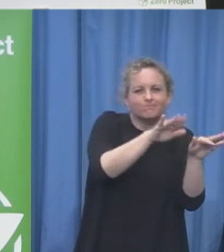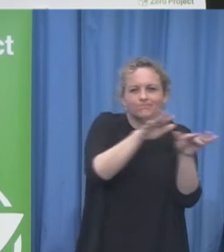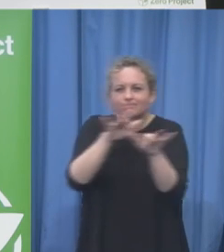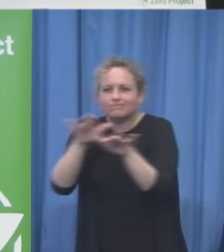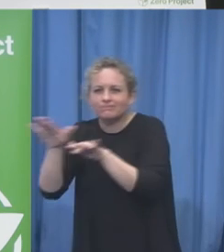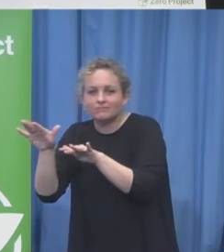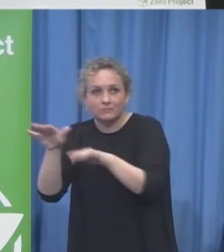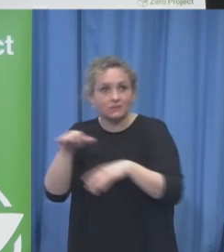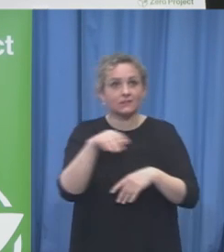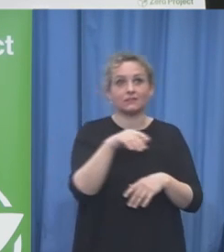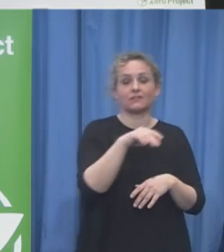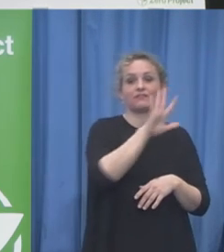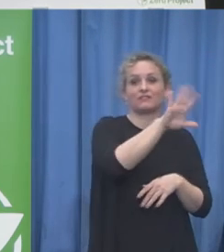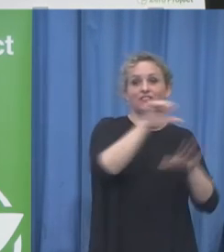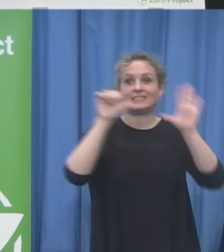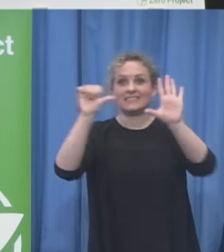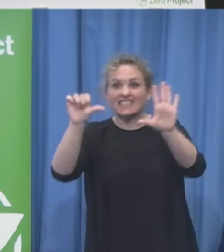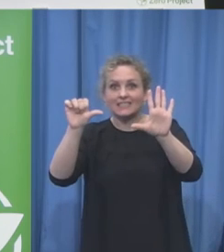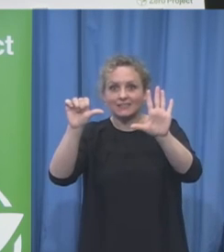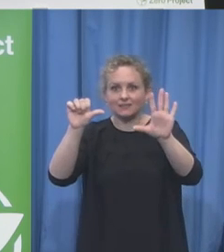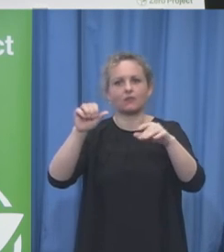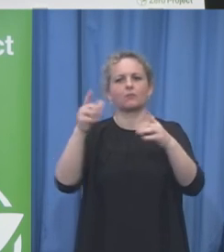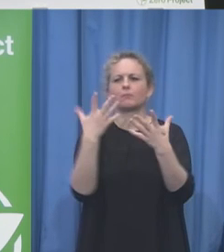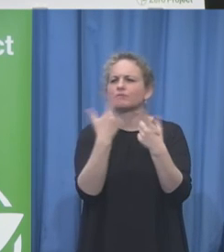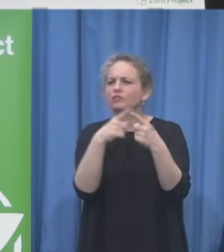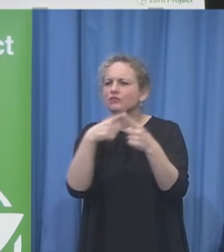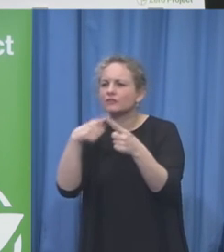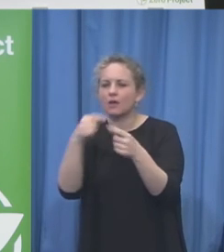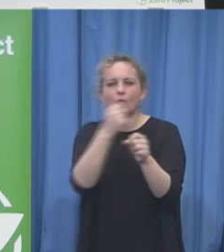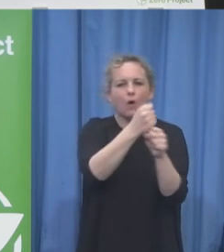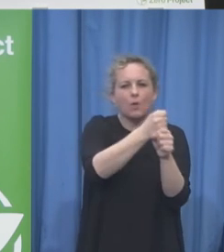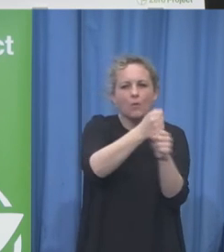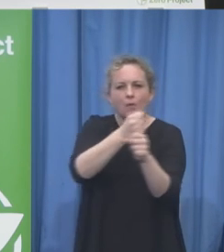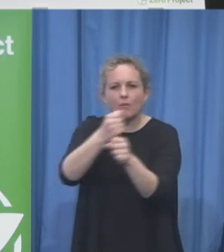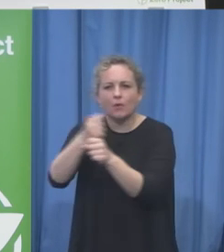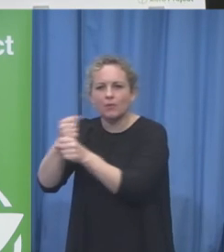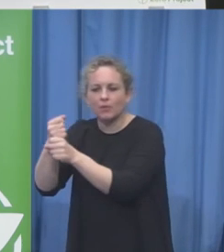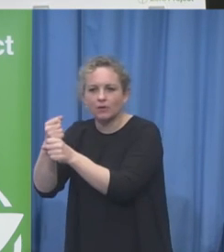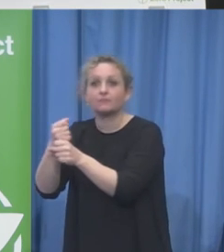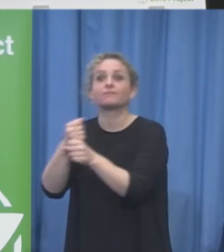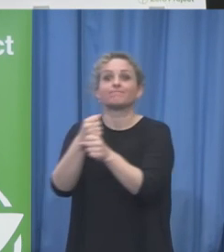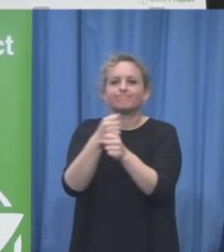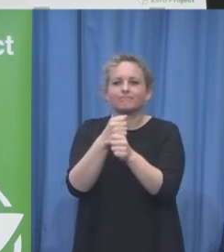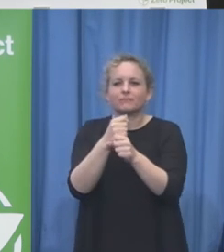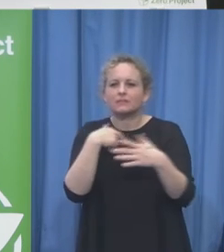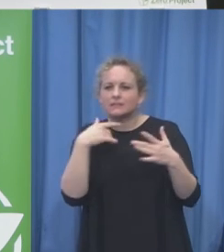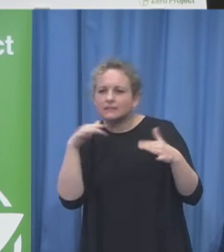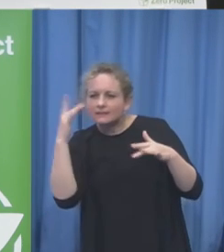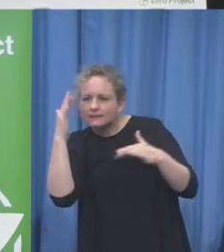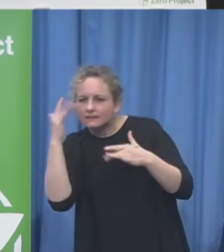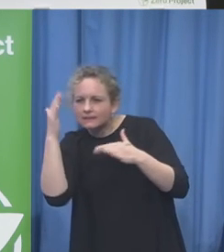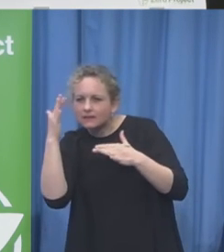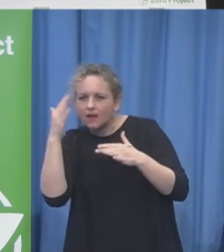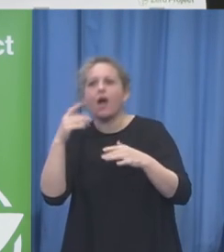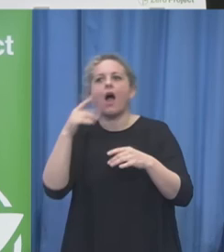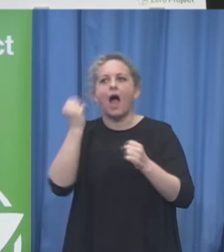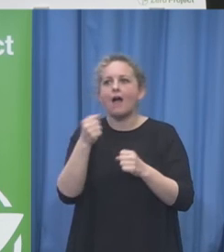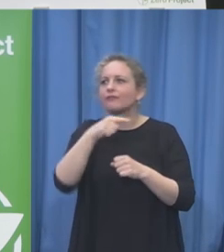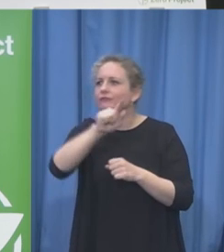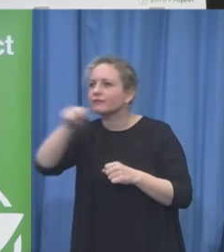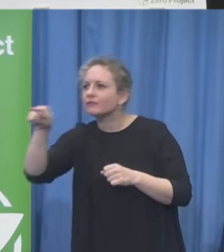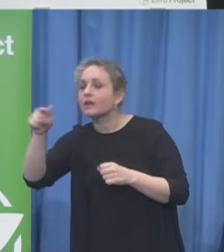I also should like to welcome to our colleague in spirit